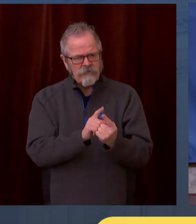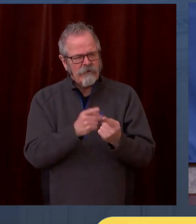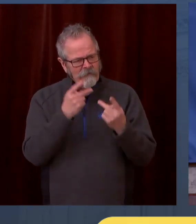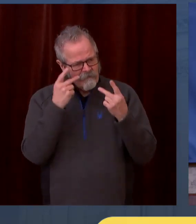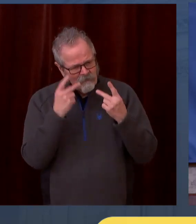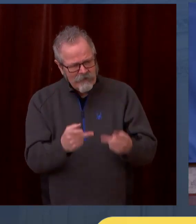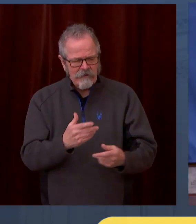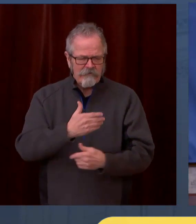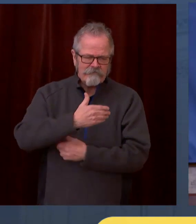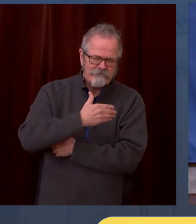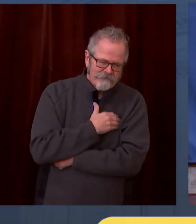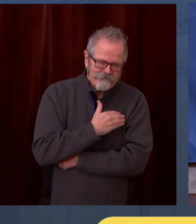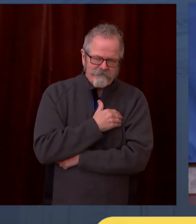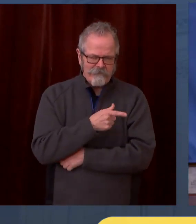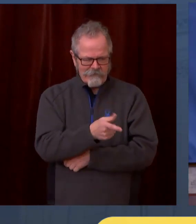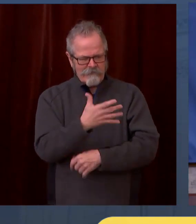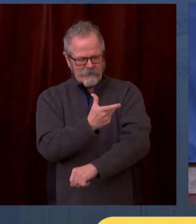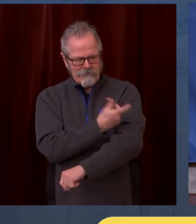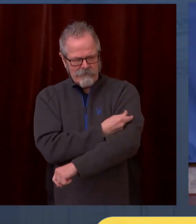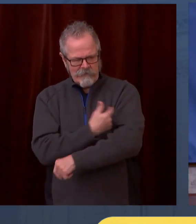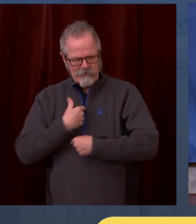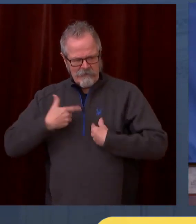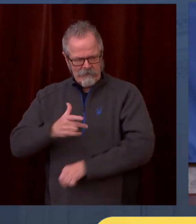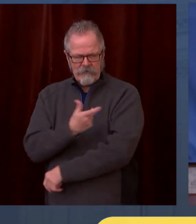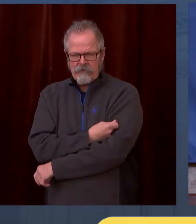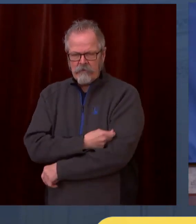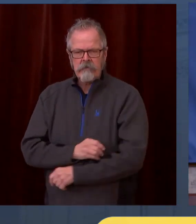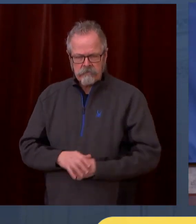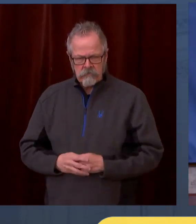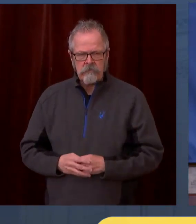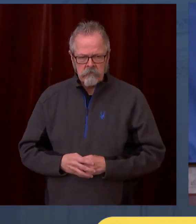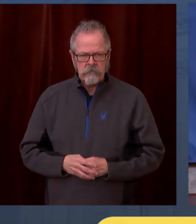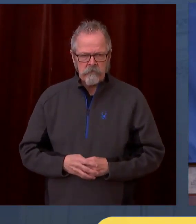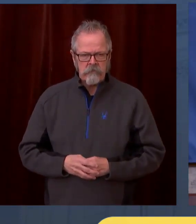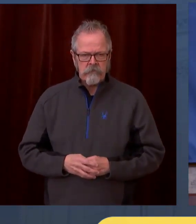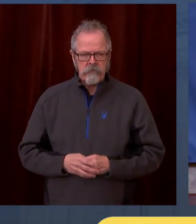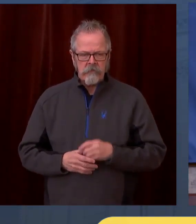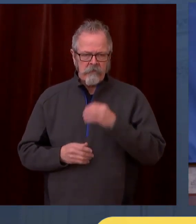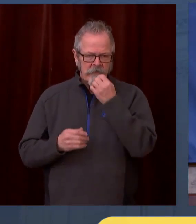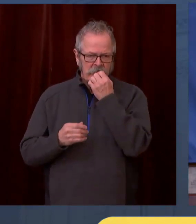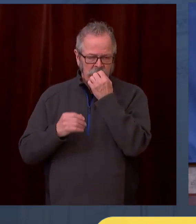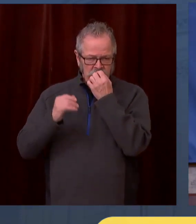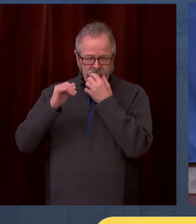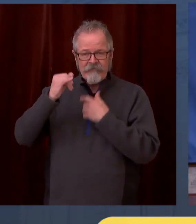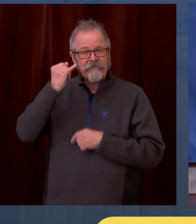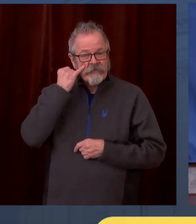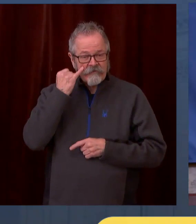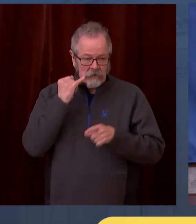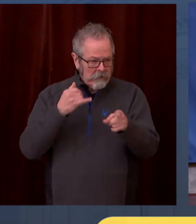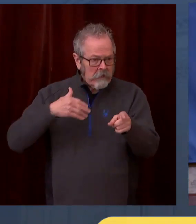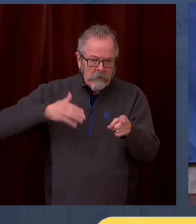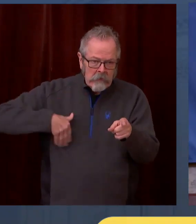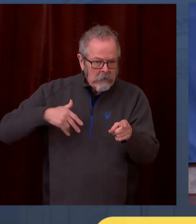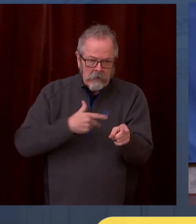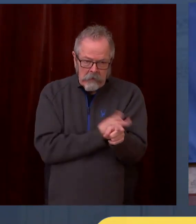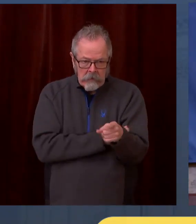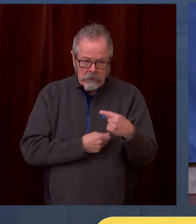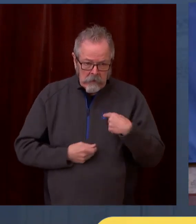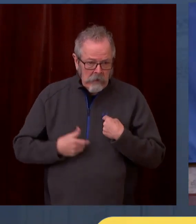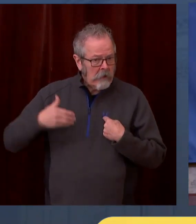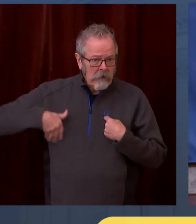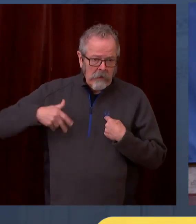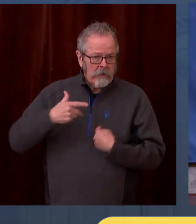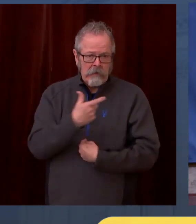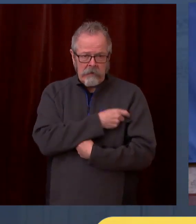loved ones. Now, if neither folks are vaccinated, we'll need to continue those visitations to be as they are right now, which are